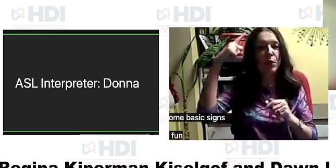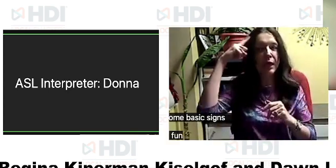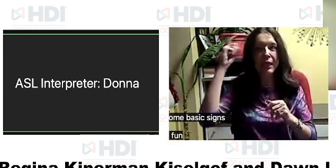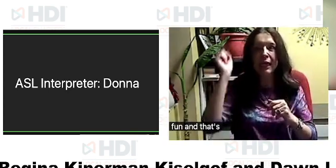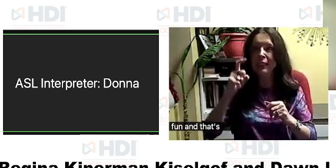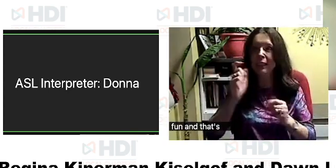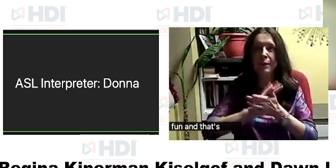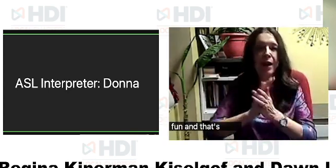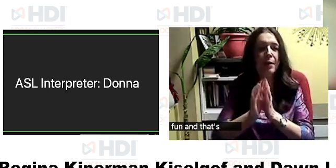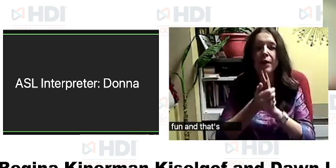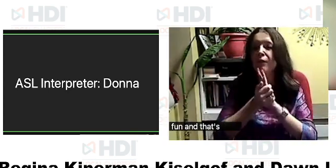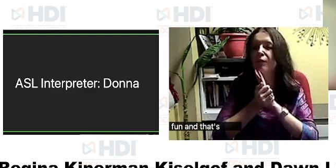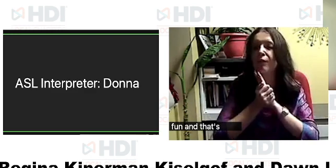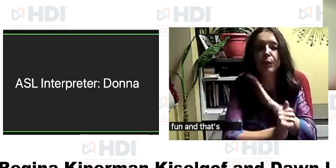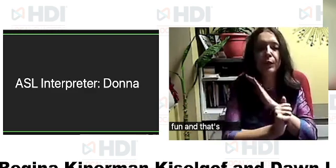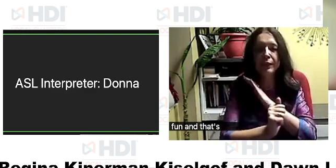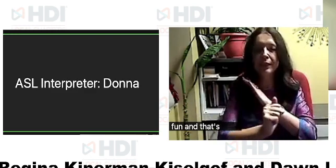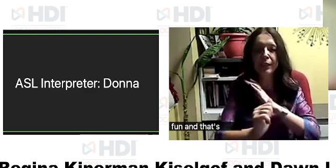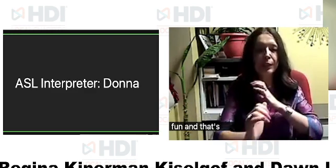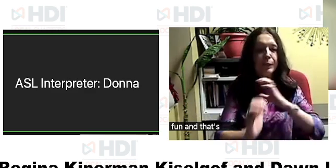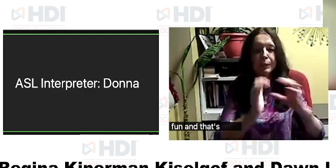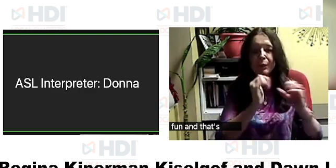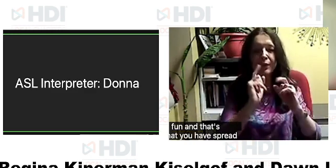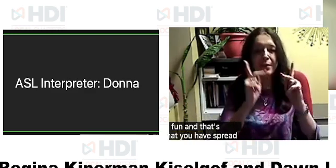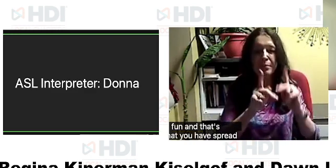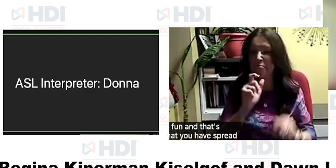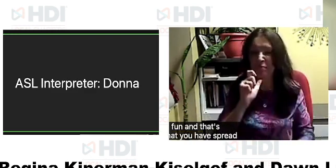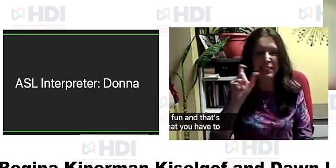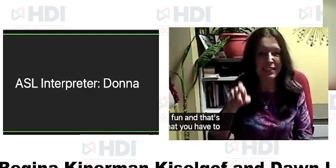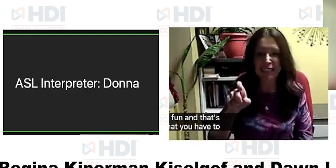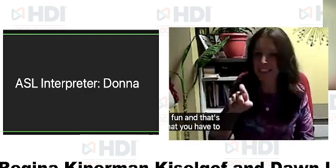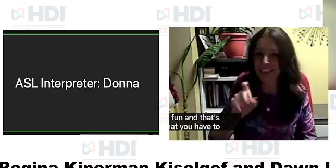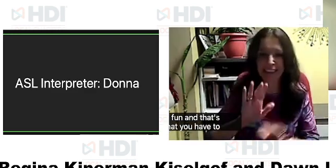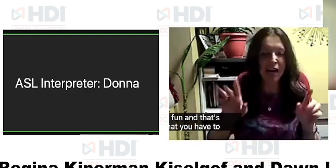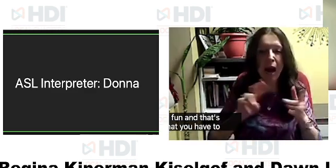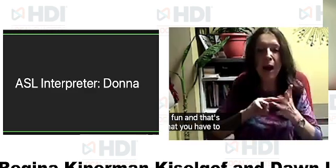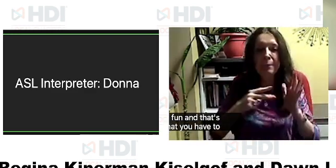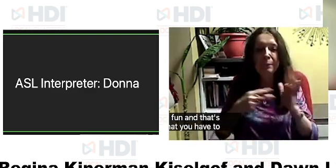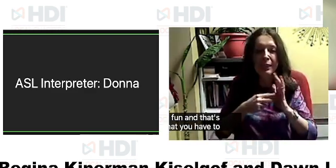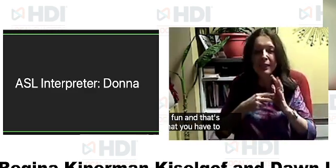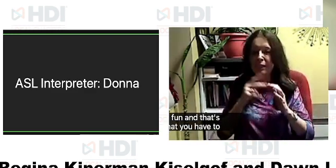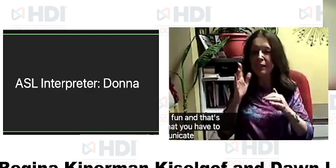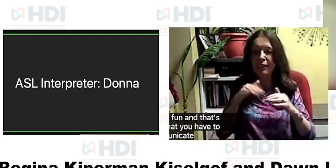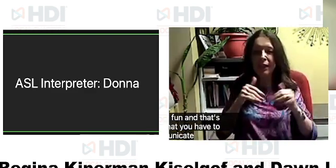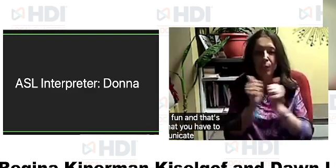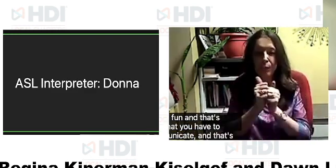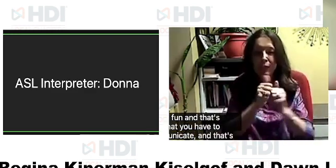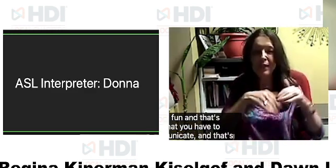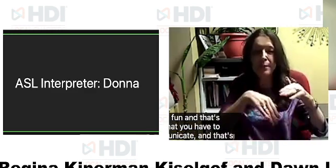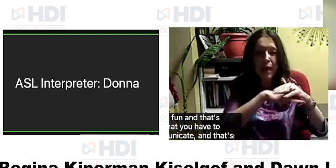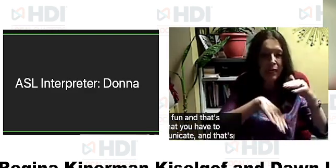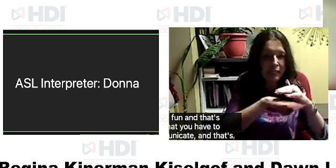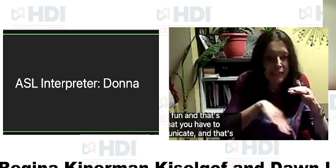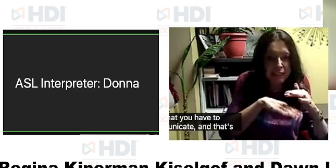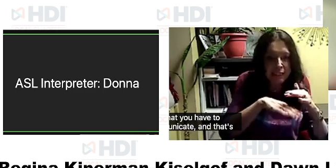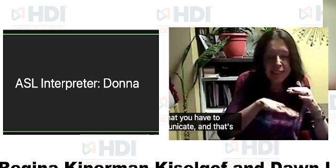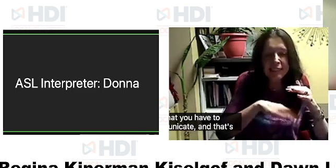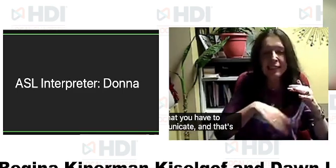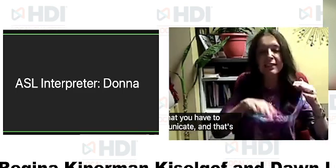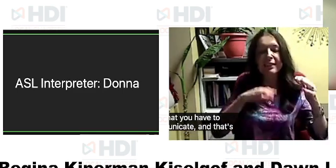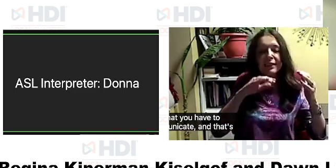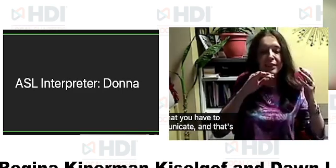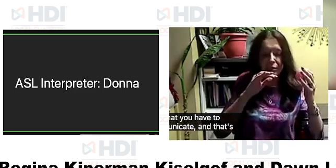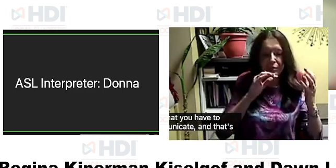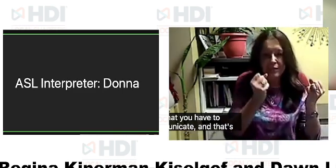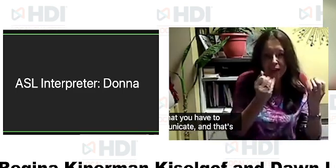enough a lot of people think that you have to become fluent in asl to communicate and that's not the case i mean